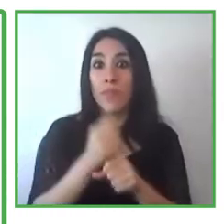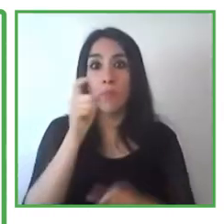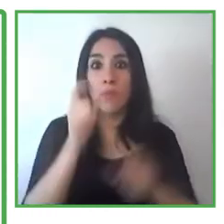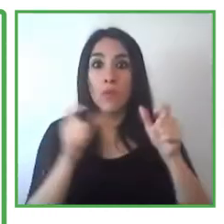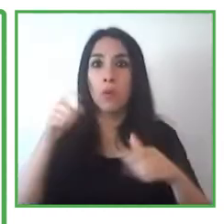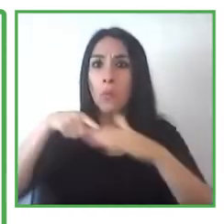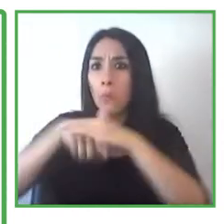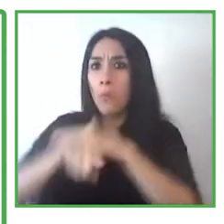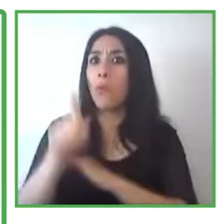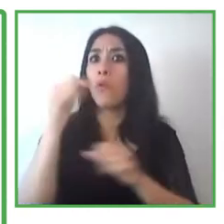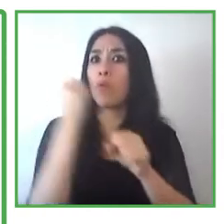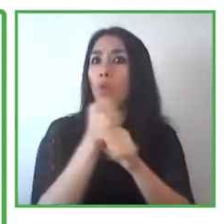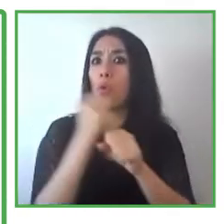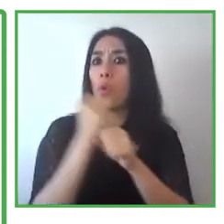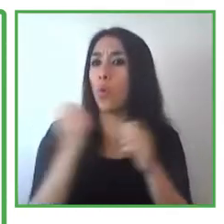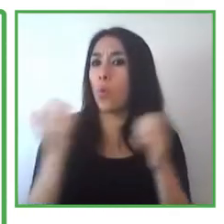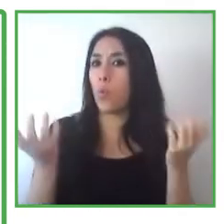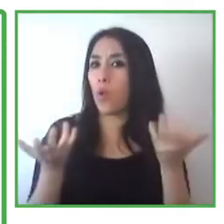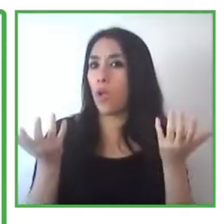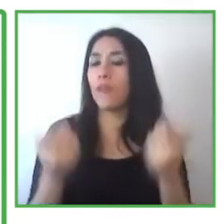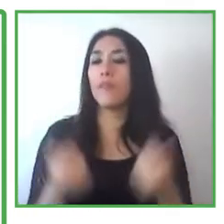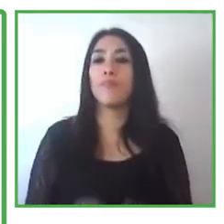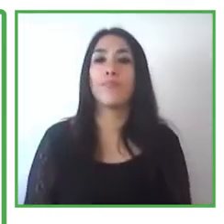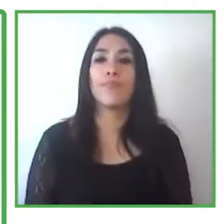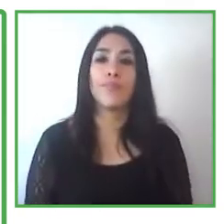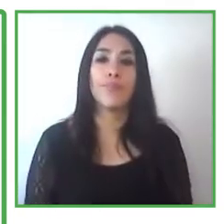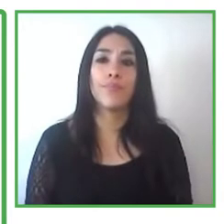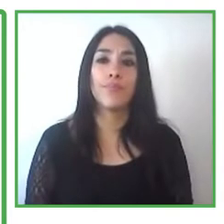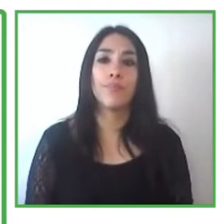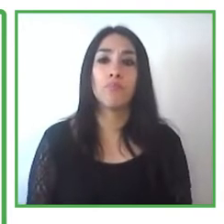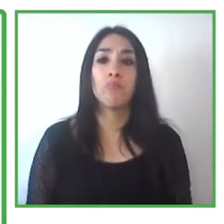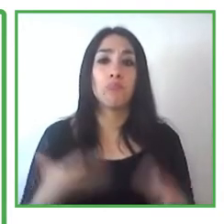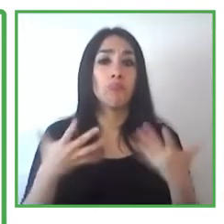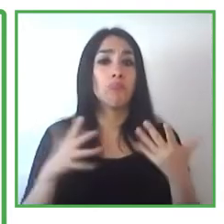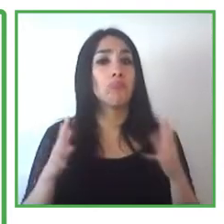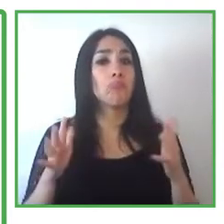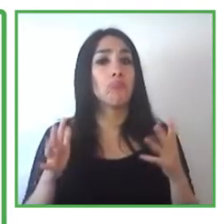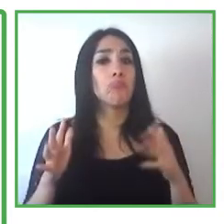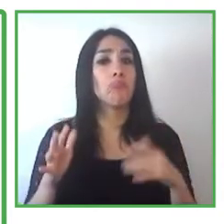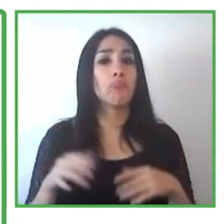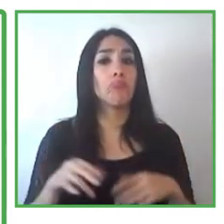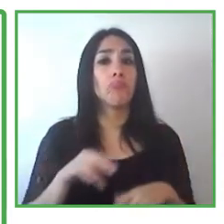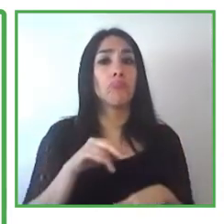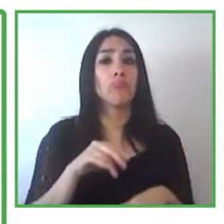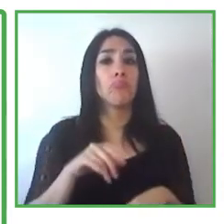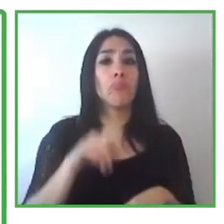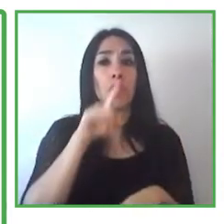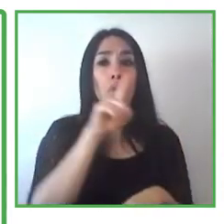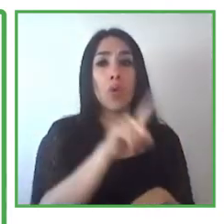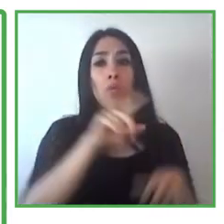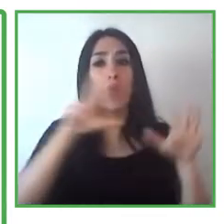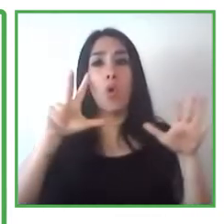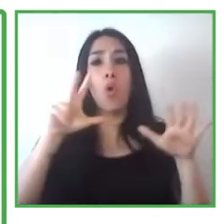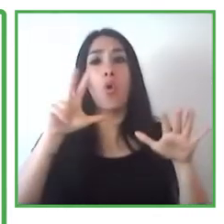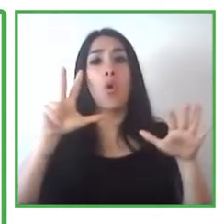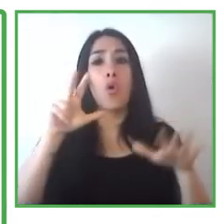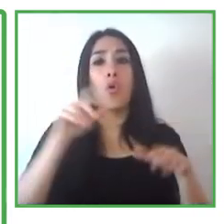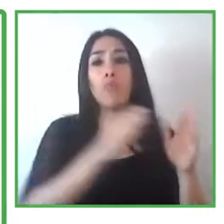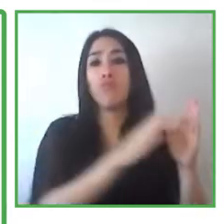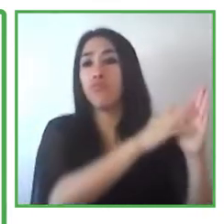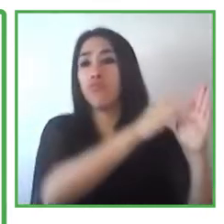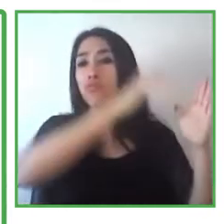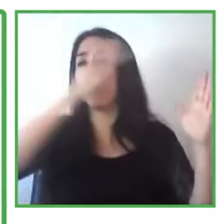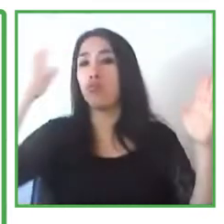an inclusion of people with disabilities in labor from 18